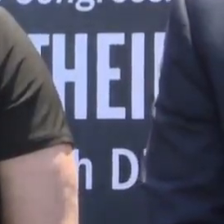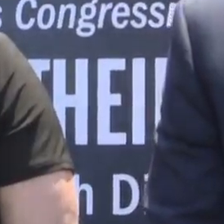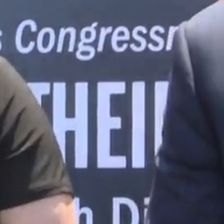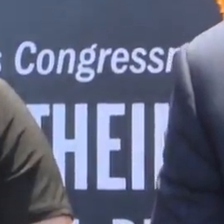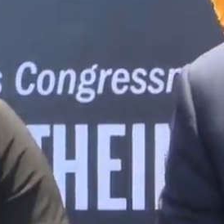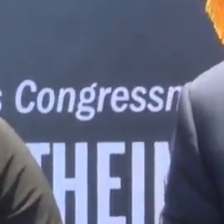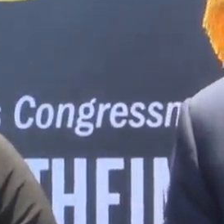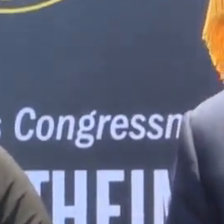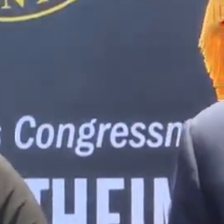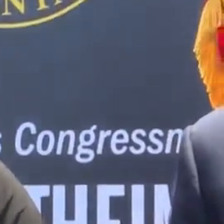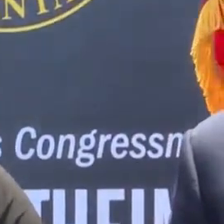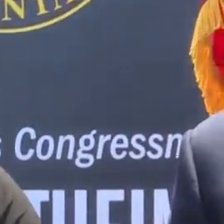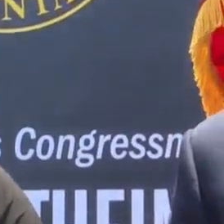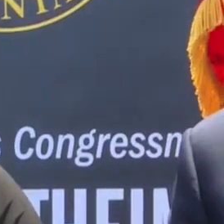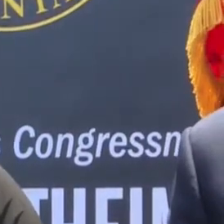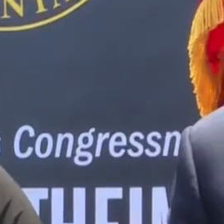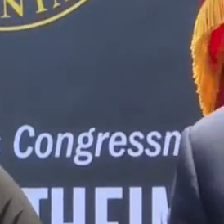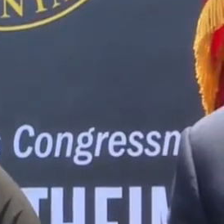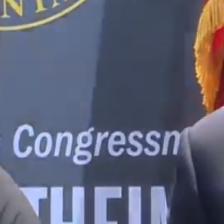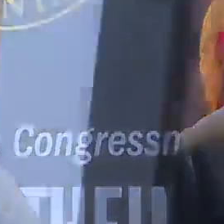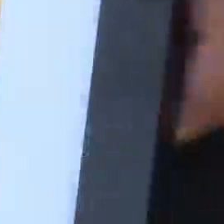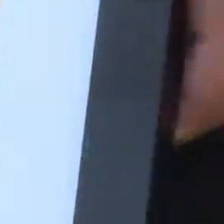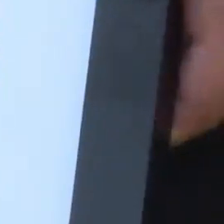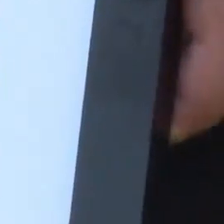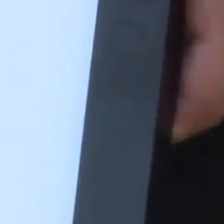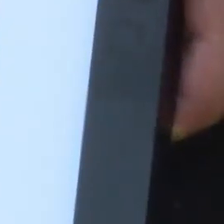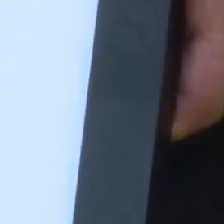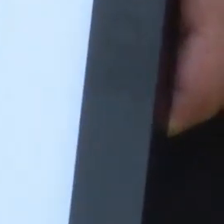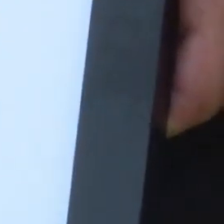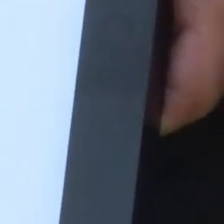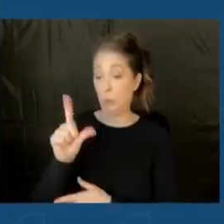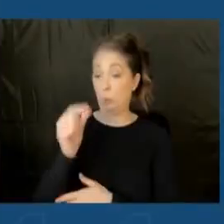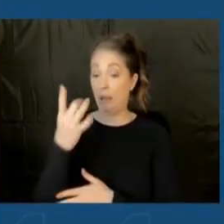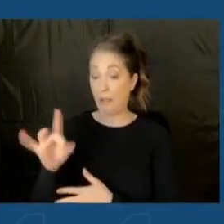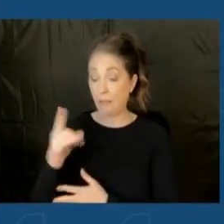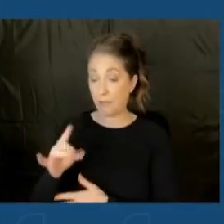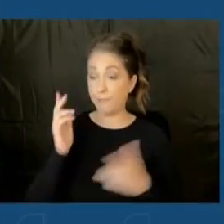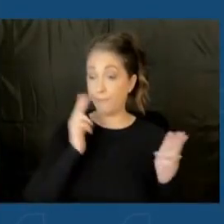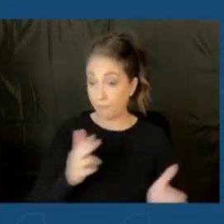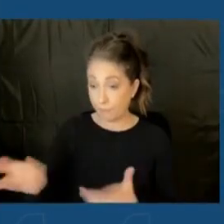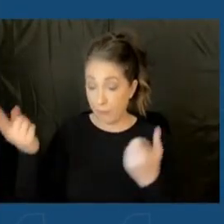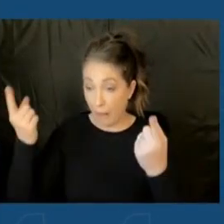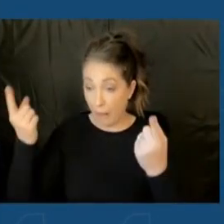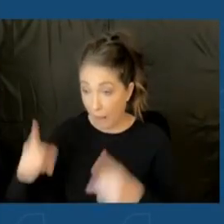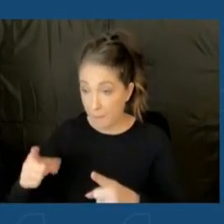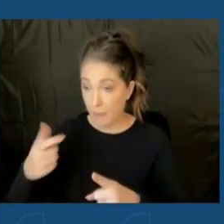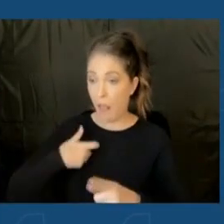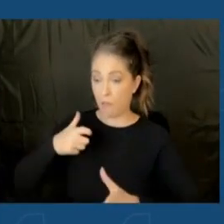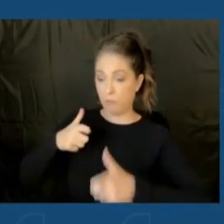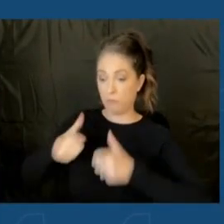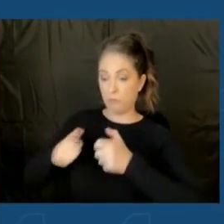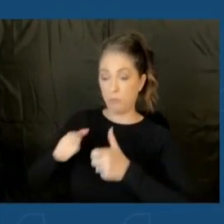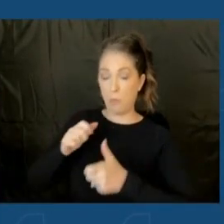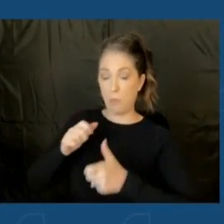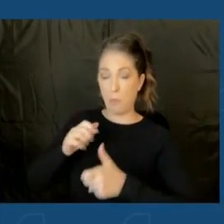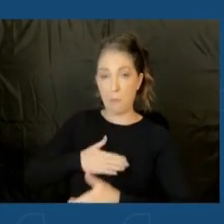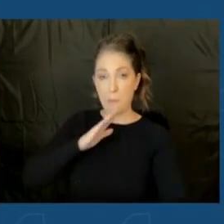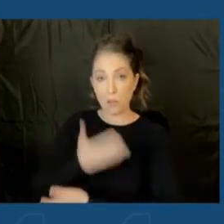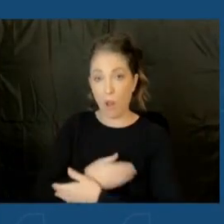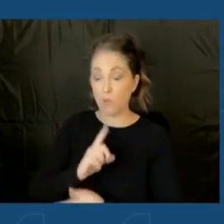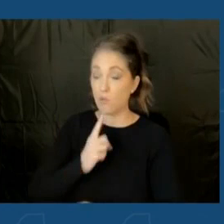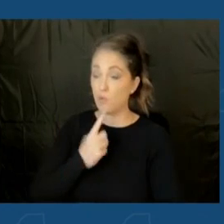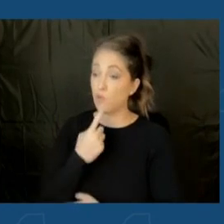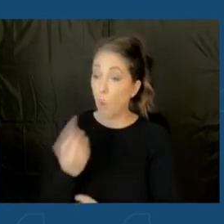response time might have made a difference for her daughter in the Florida massacre. I texted Alyssa. I told her to run and hide.